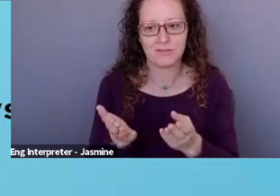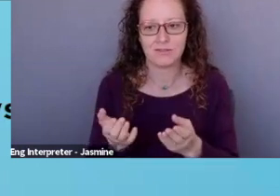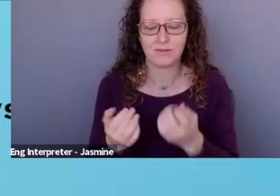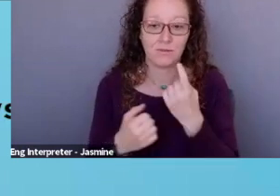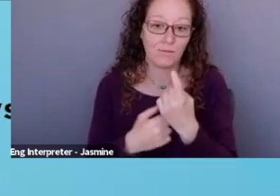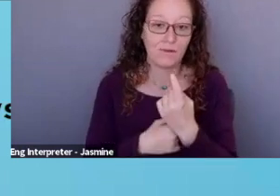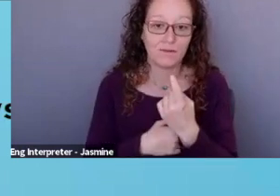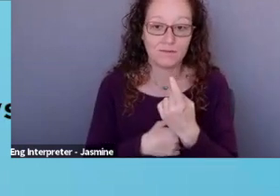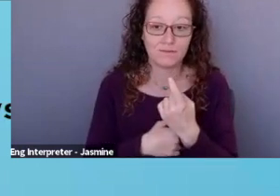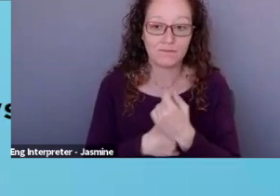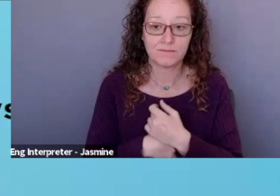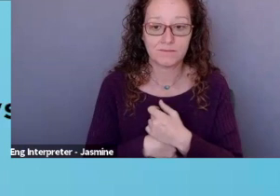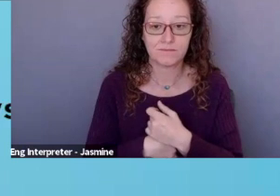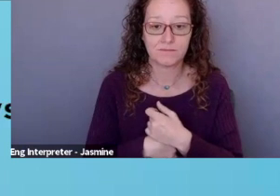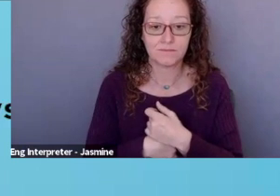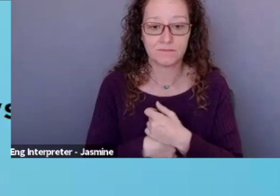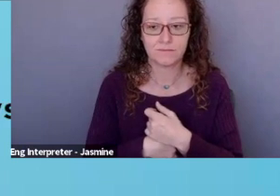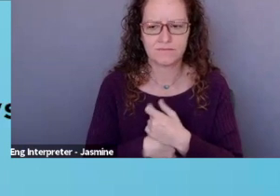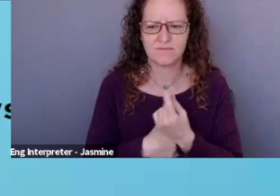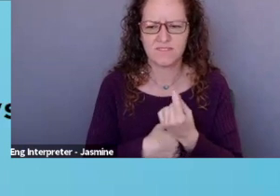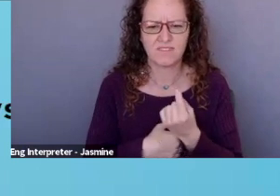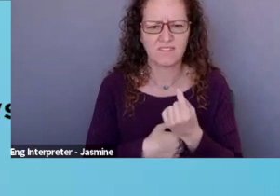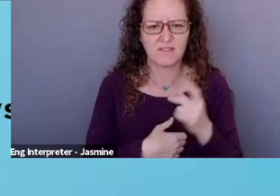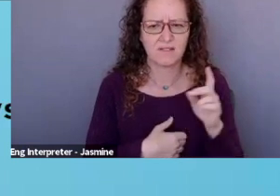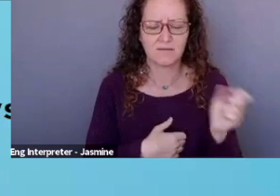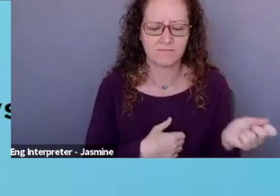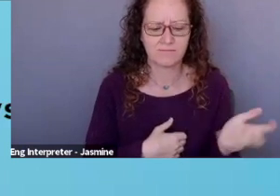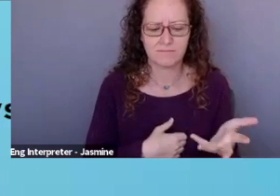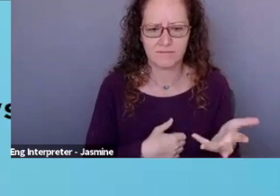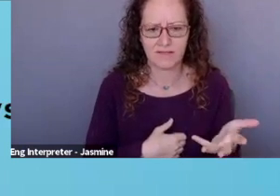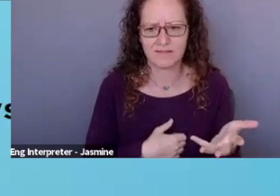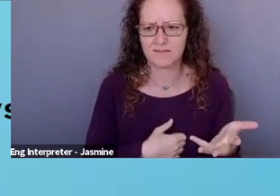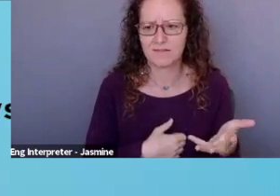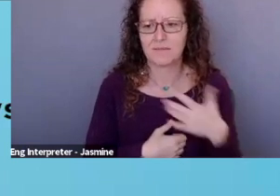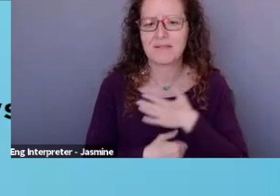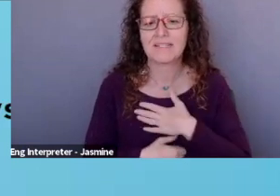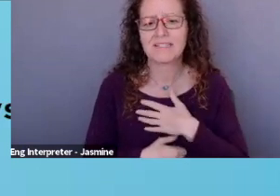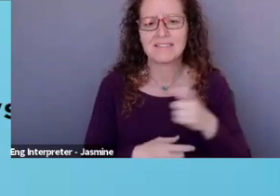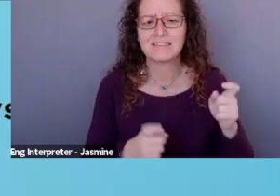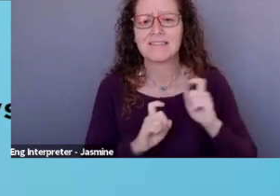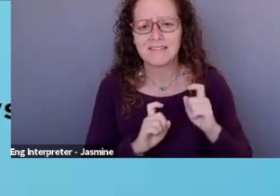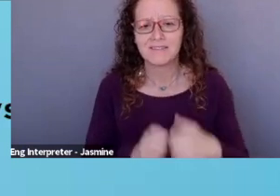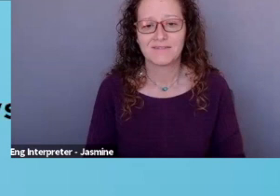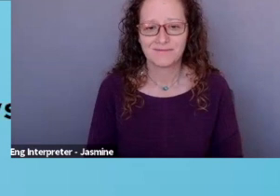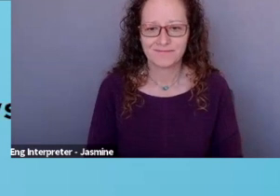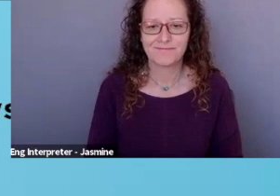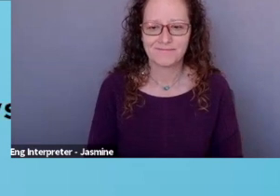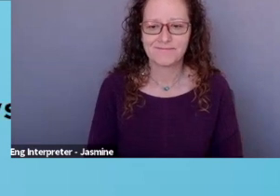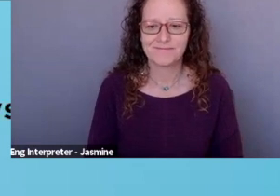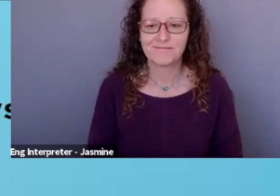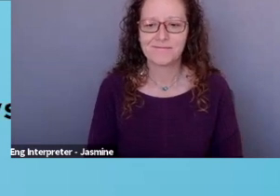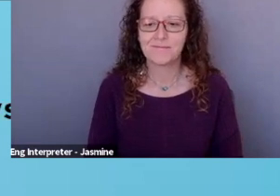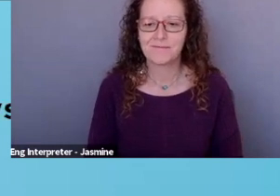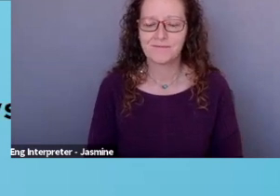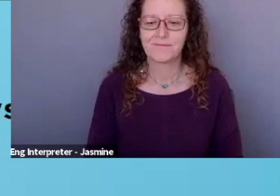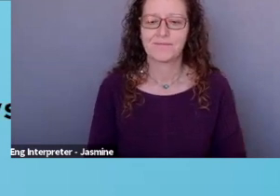what are those dice that say, please give. And then we have a couple of